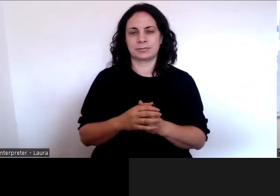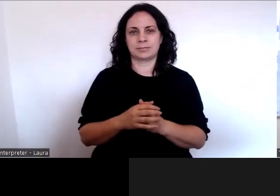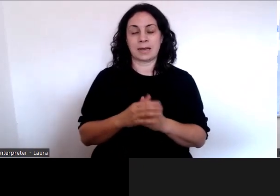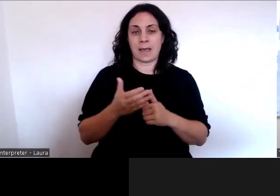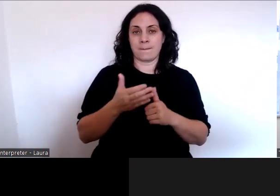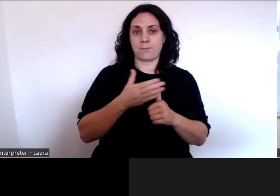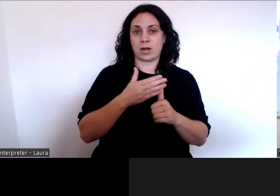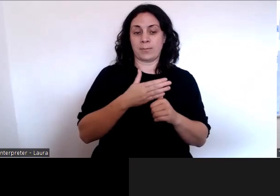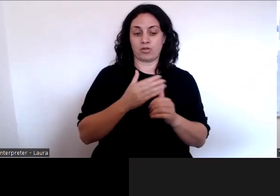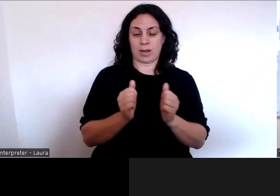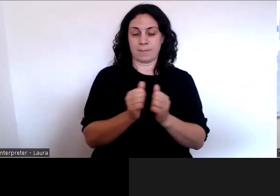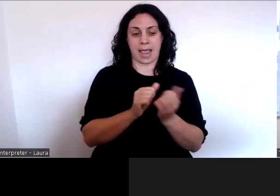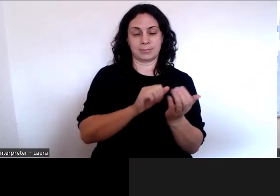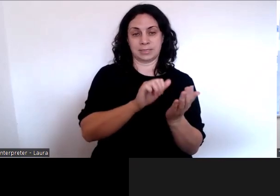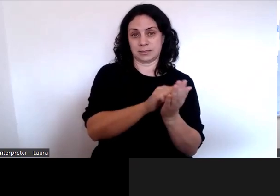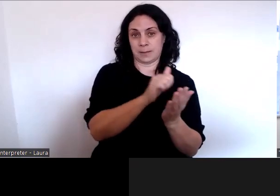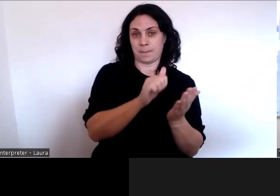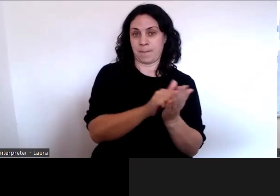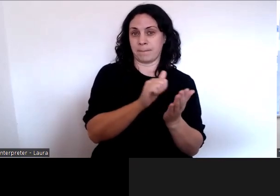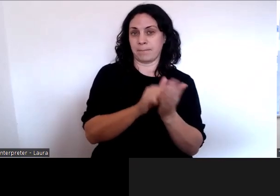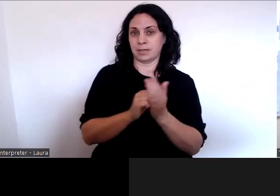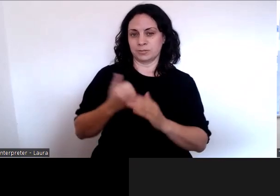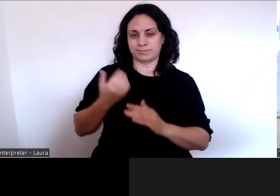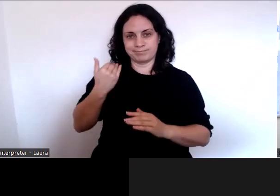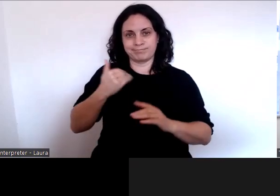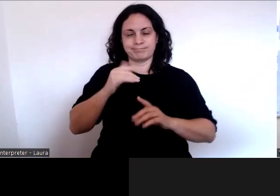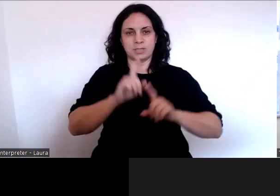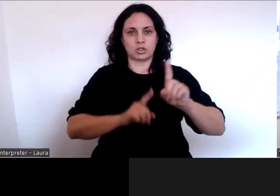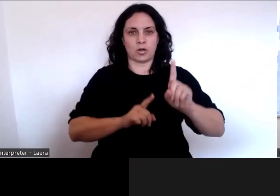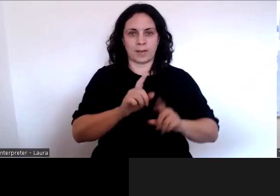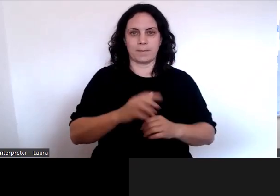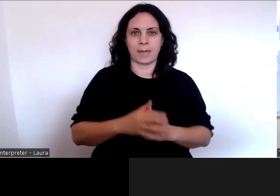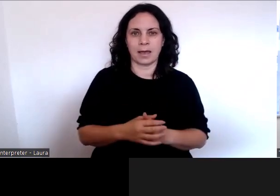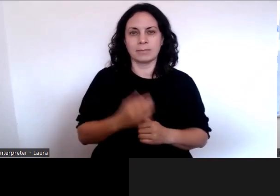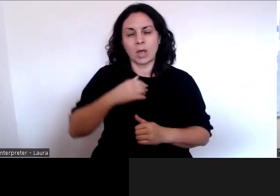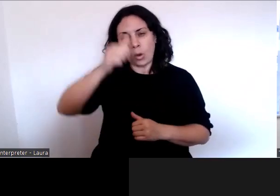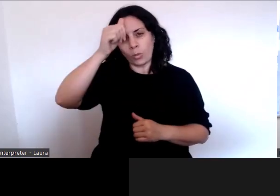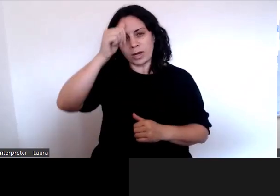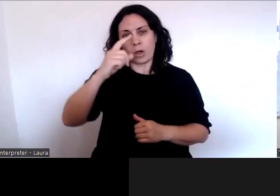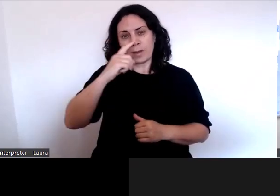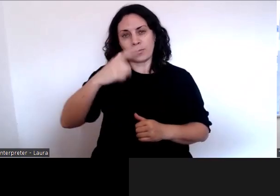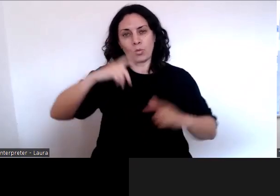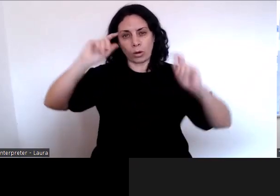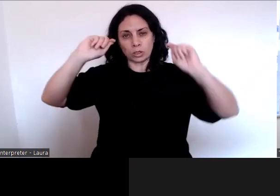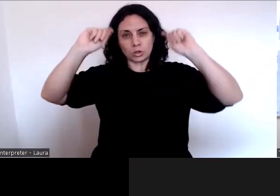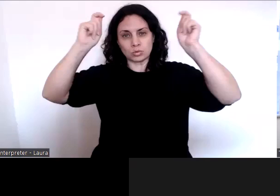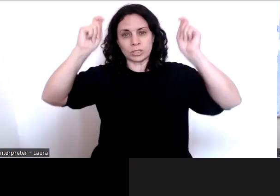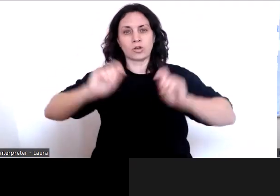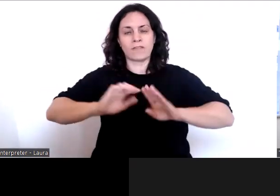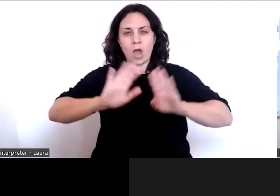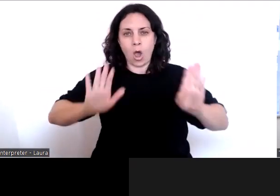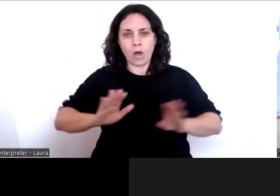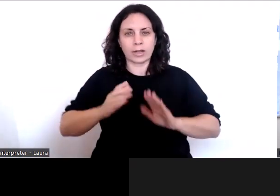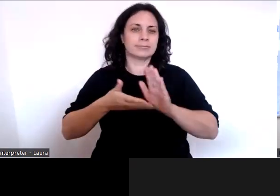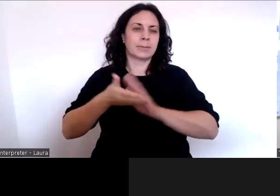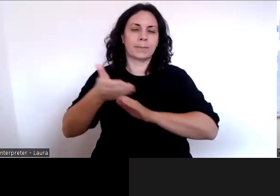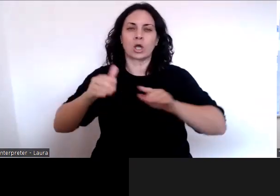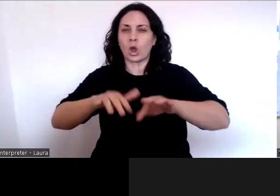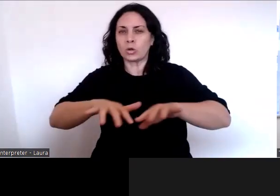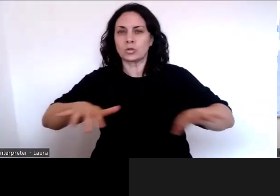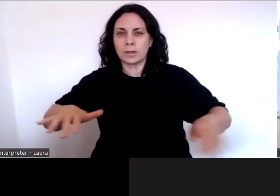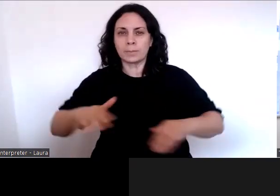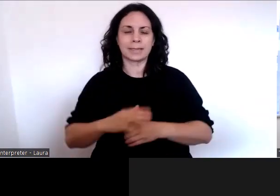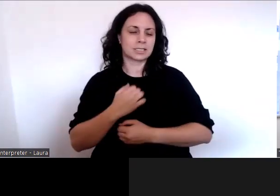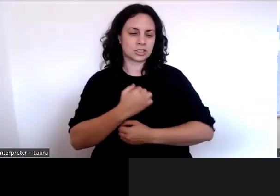that people will want to go to the beach and not think about things. And people may well not want to